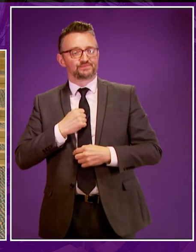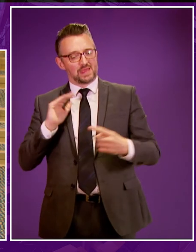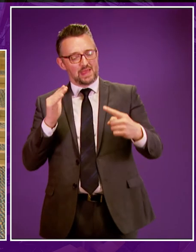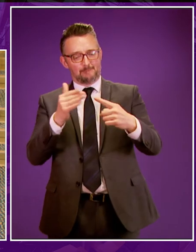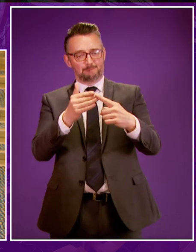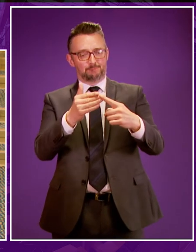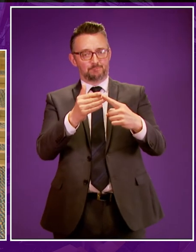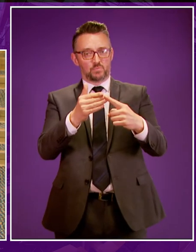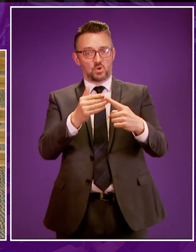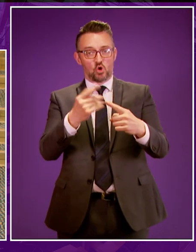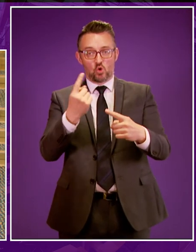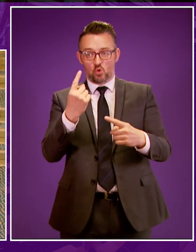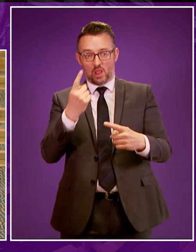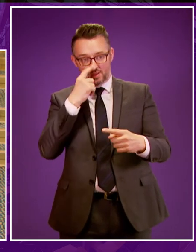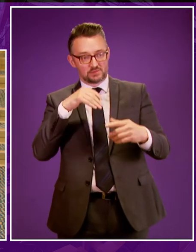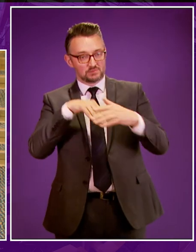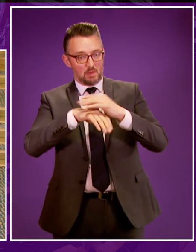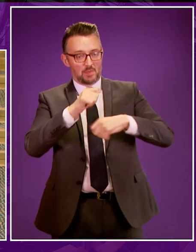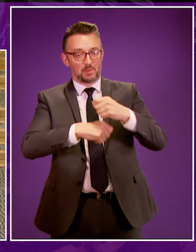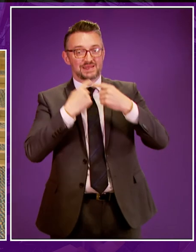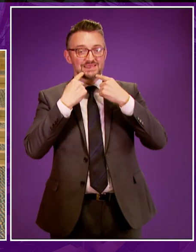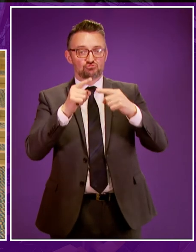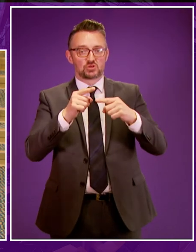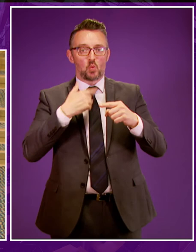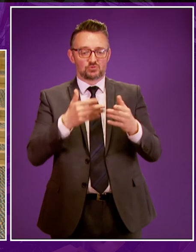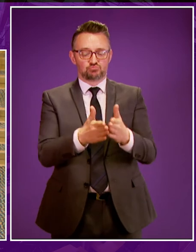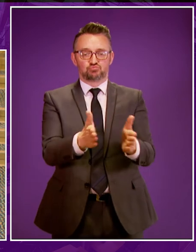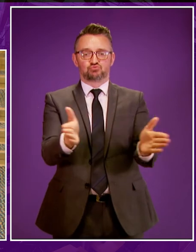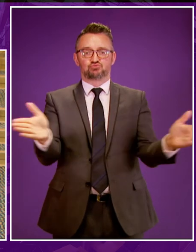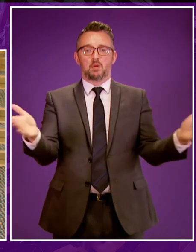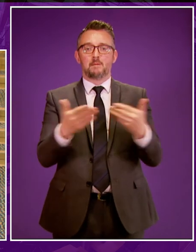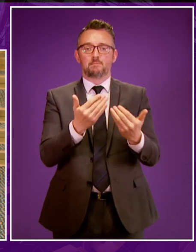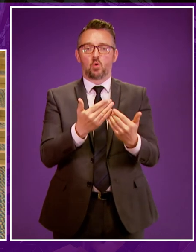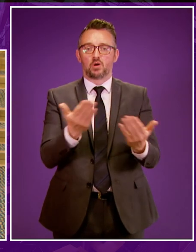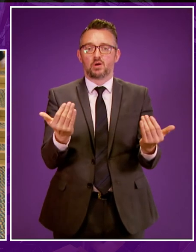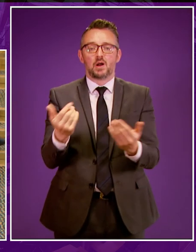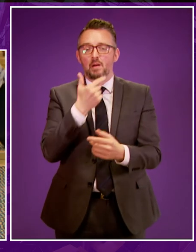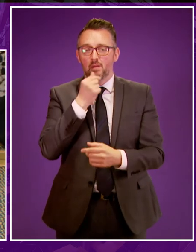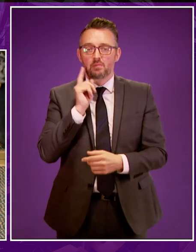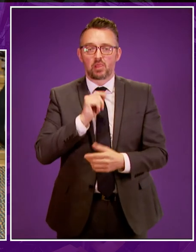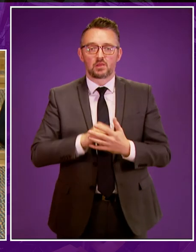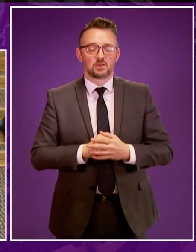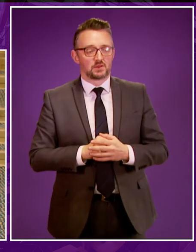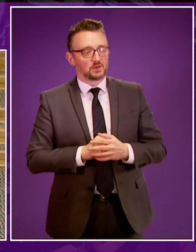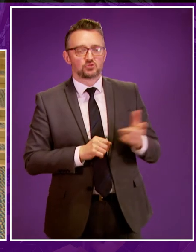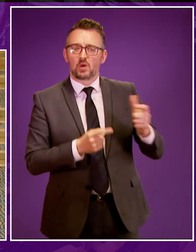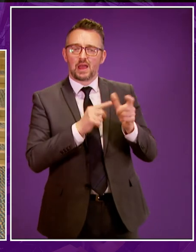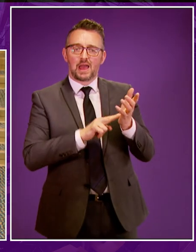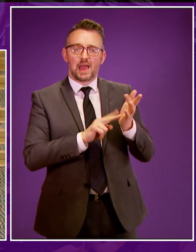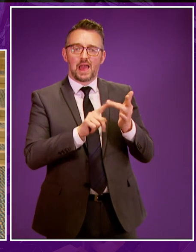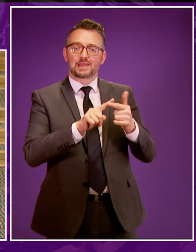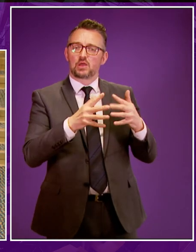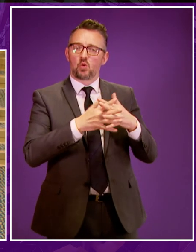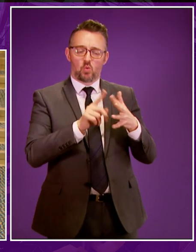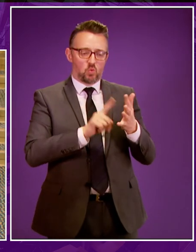the number of people who are able to access the teaching profession so that will hopefully go some way to addressing the point which Annie Wells highlights of